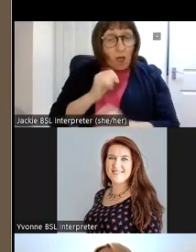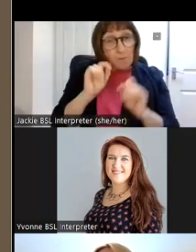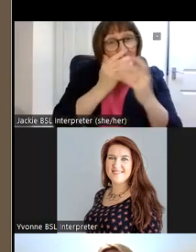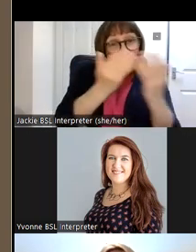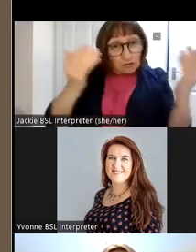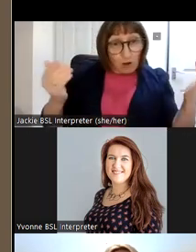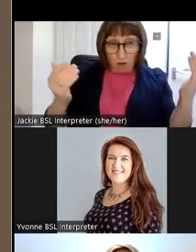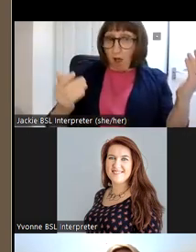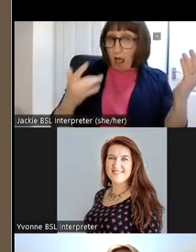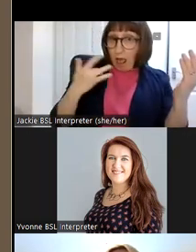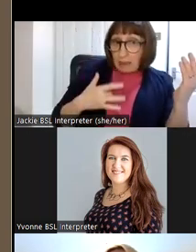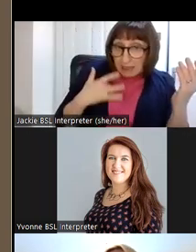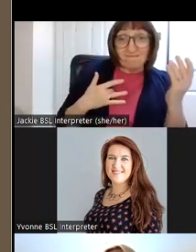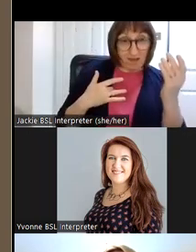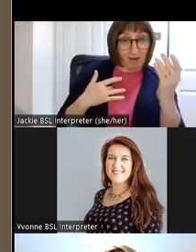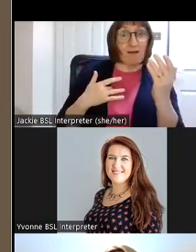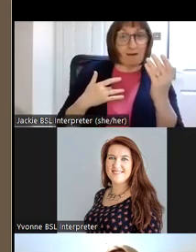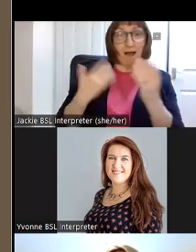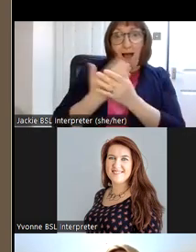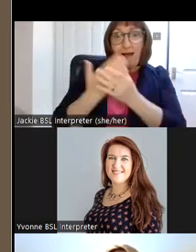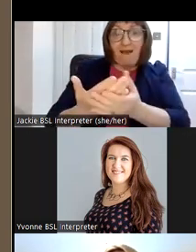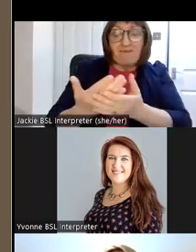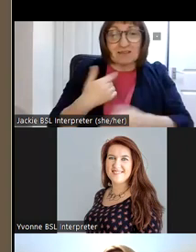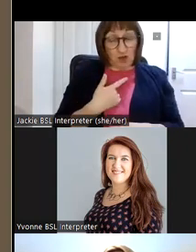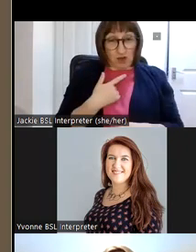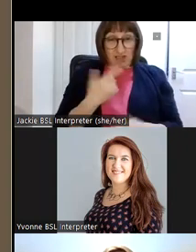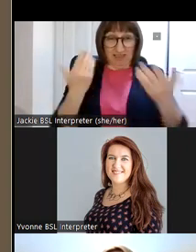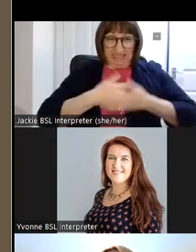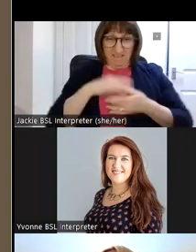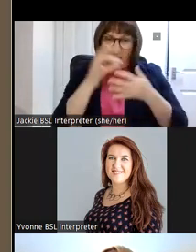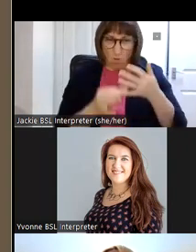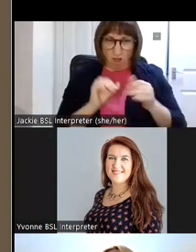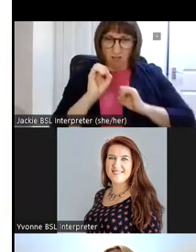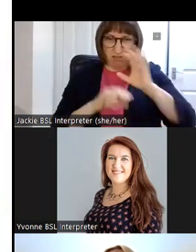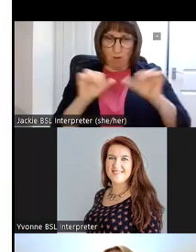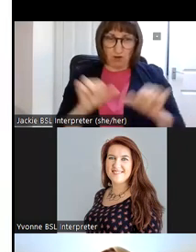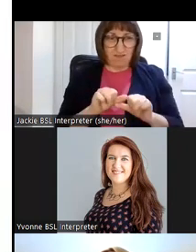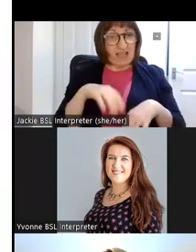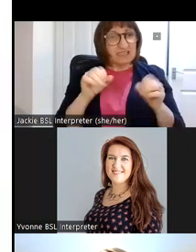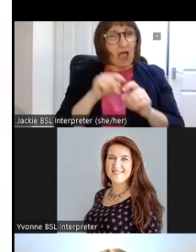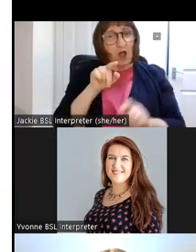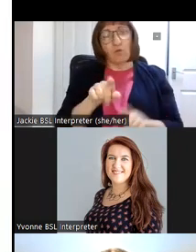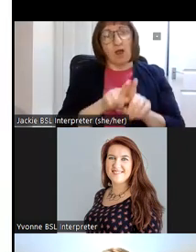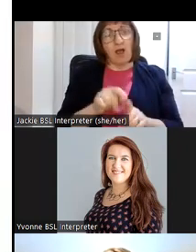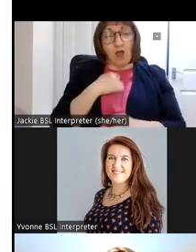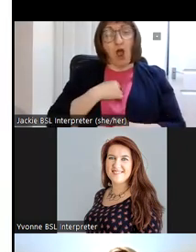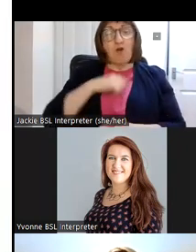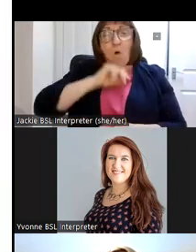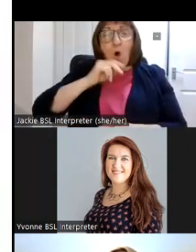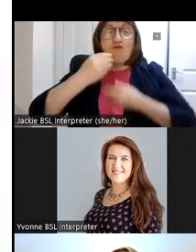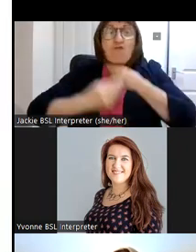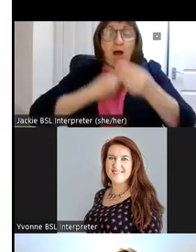some living archives so this evening i'll just touch very briefly on some of them uh starting with our oral histories